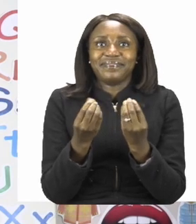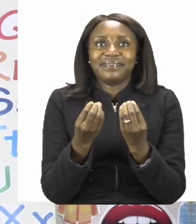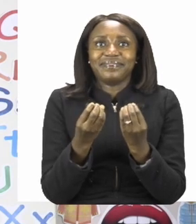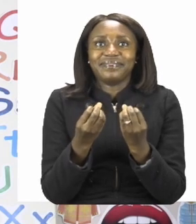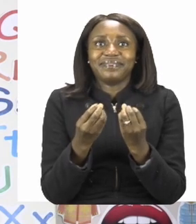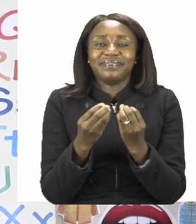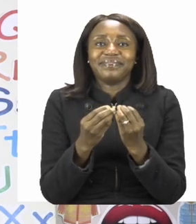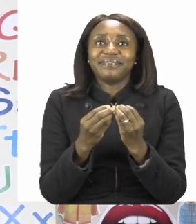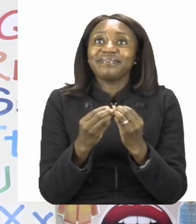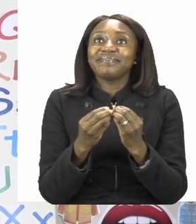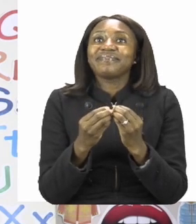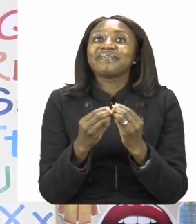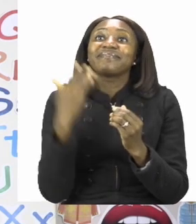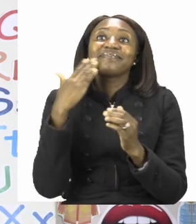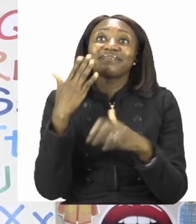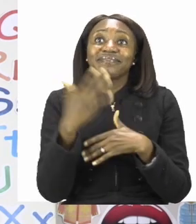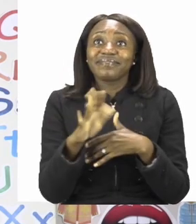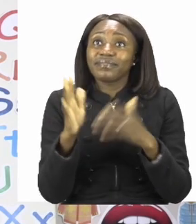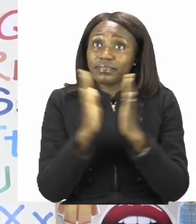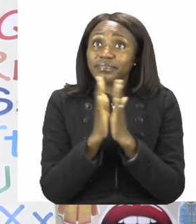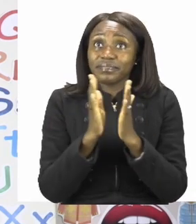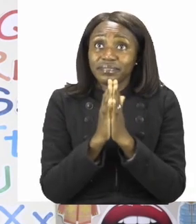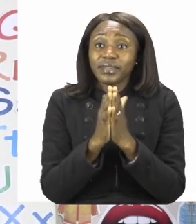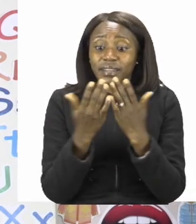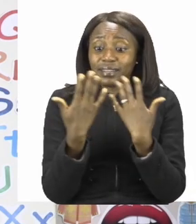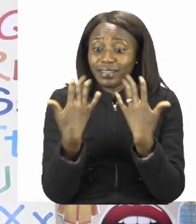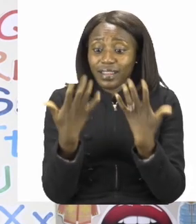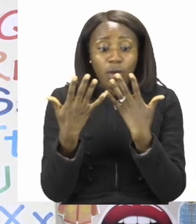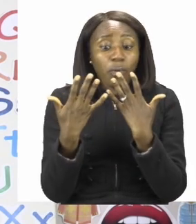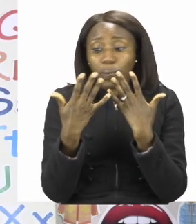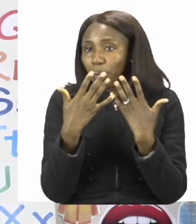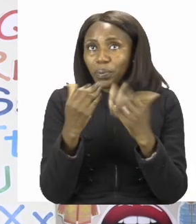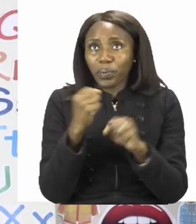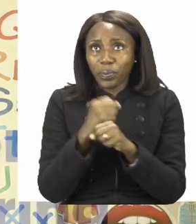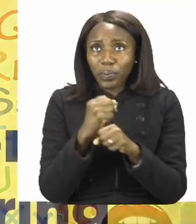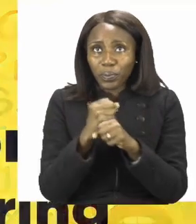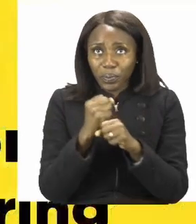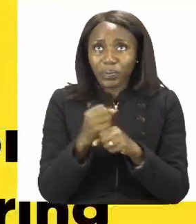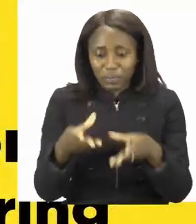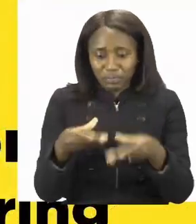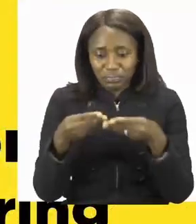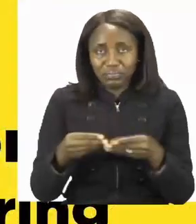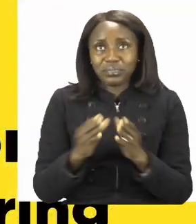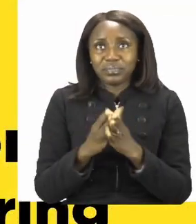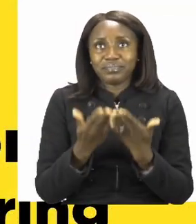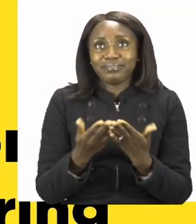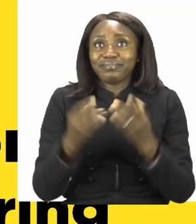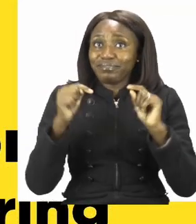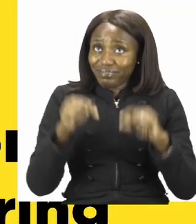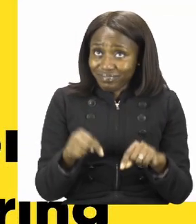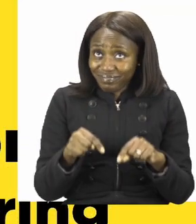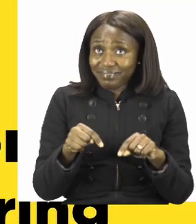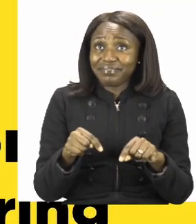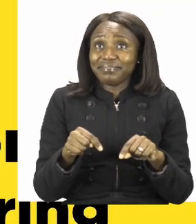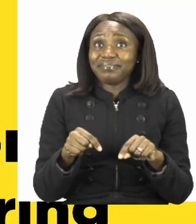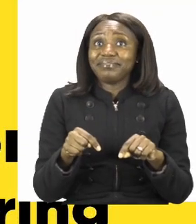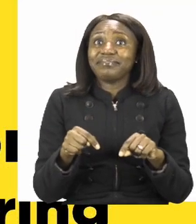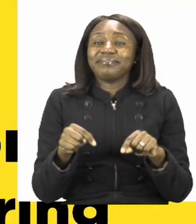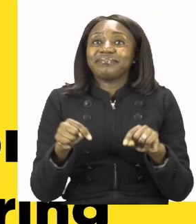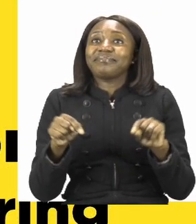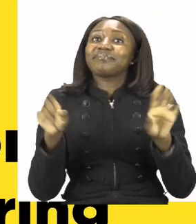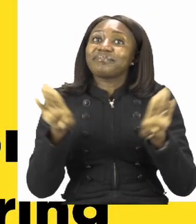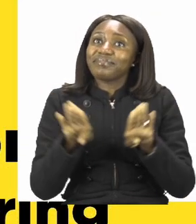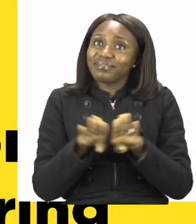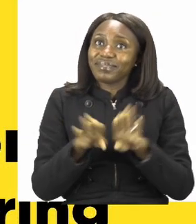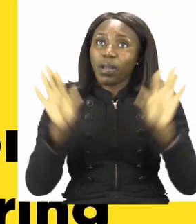When you're done make sure that your hands are dry before you touch anything else. For today's lesson we will be doing